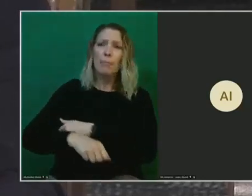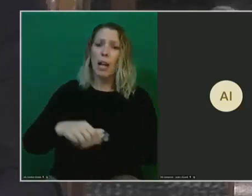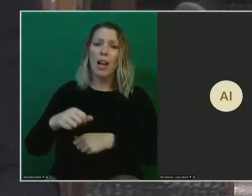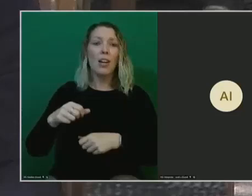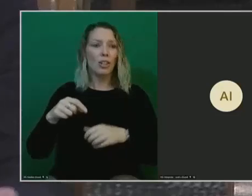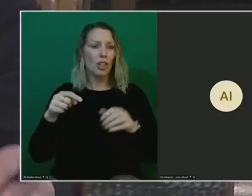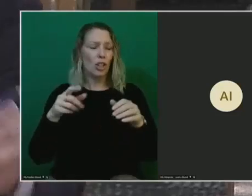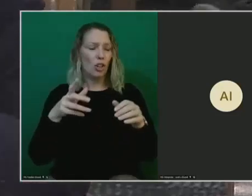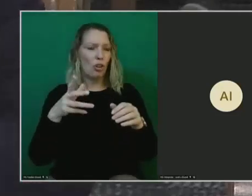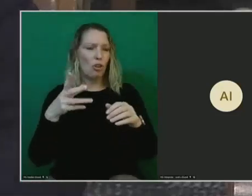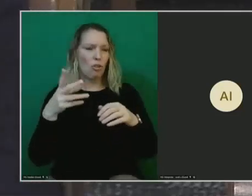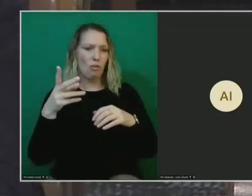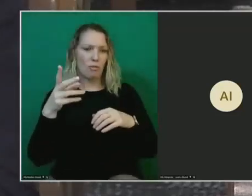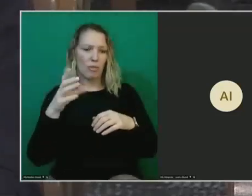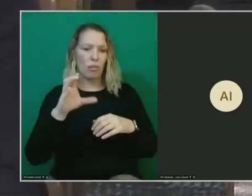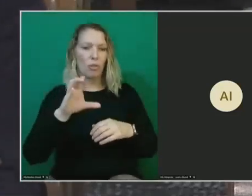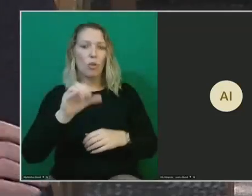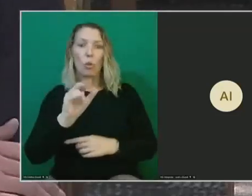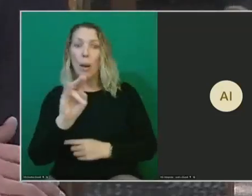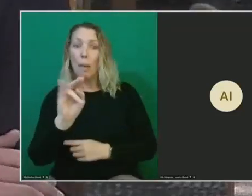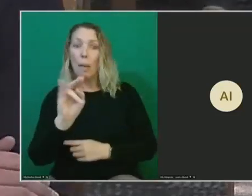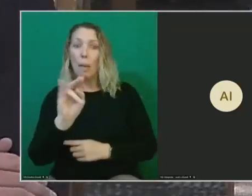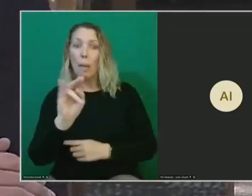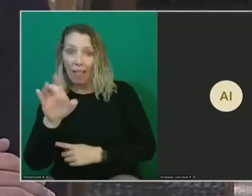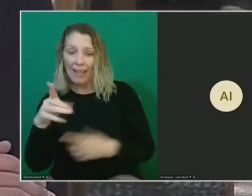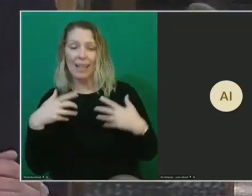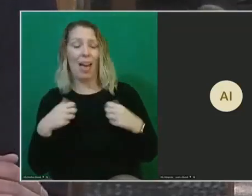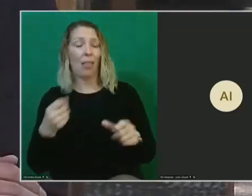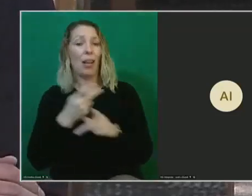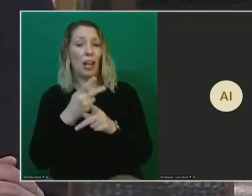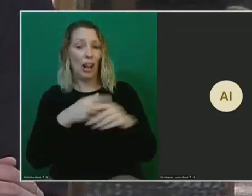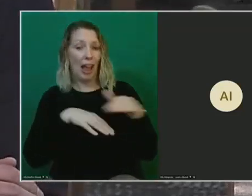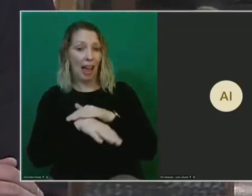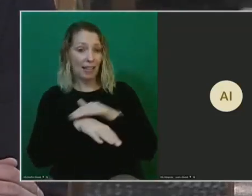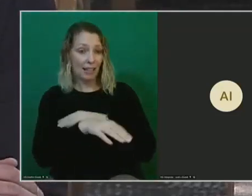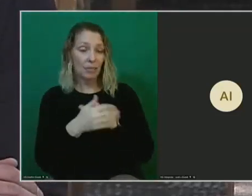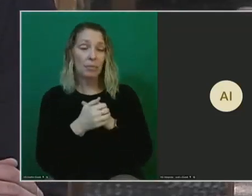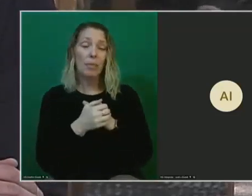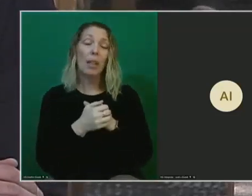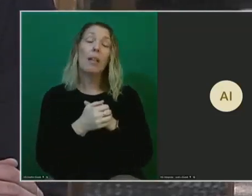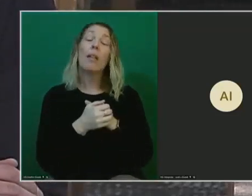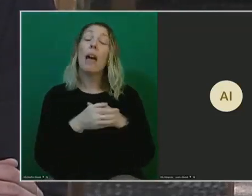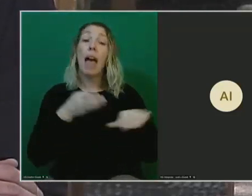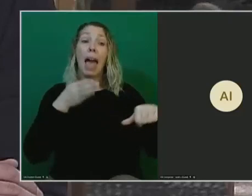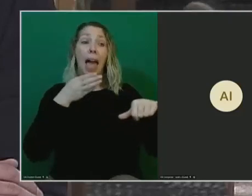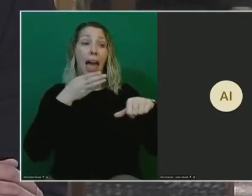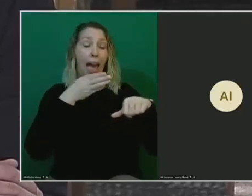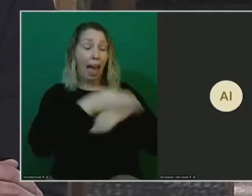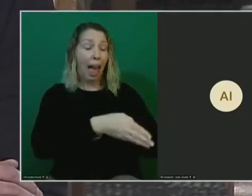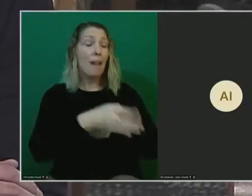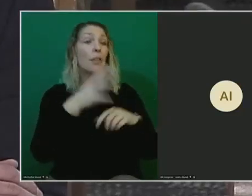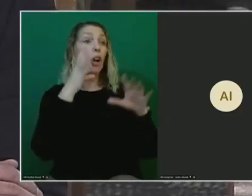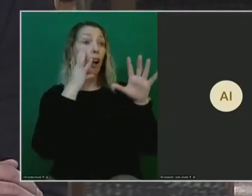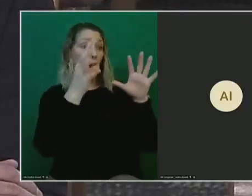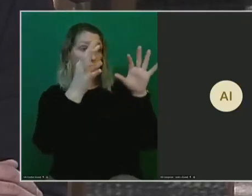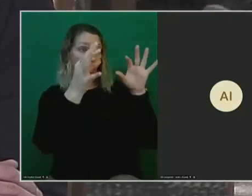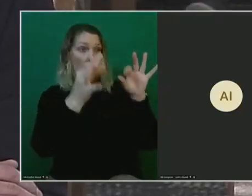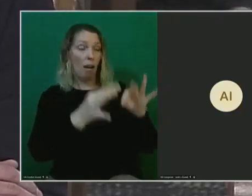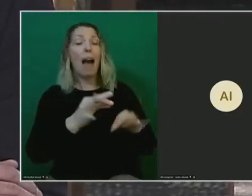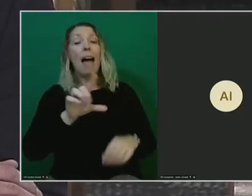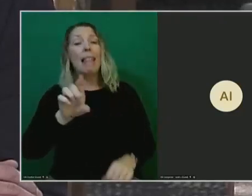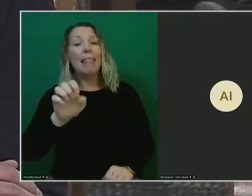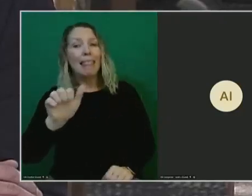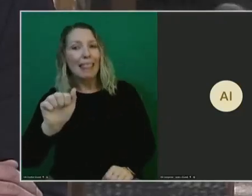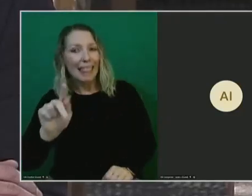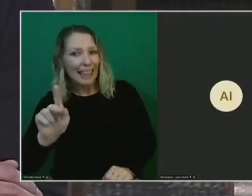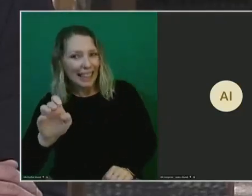health care access. So less than three weeks after the decision was leaked, our office